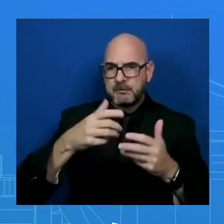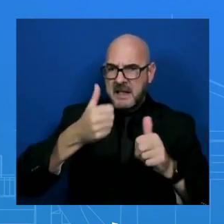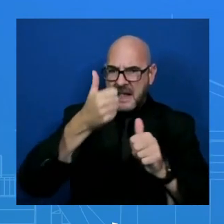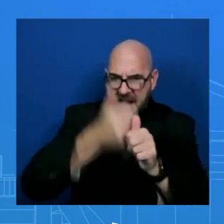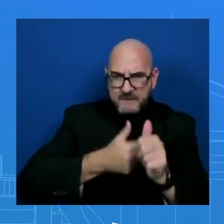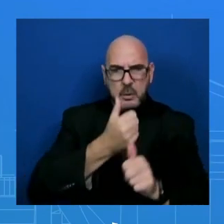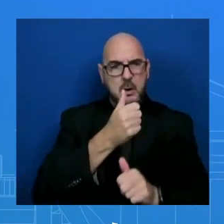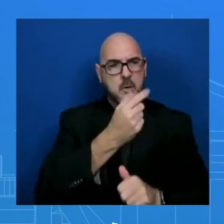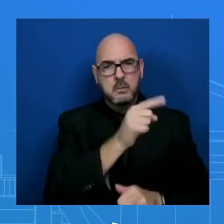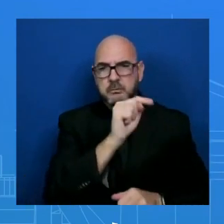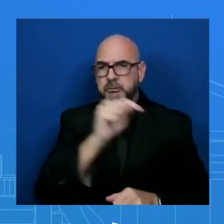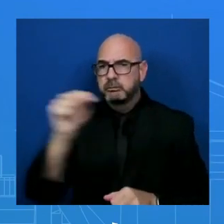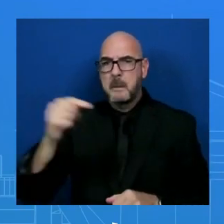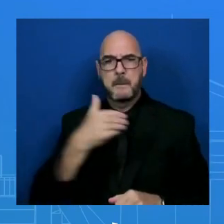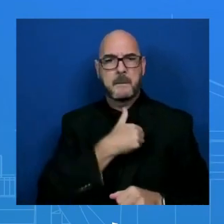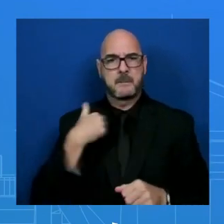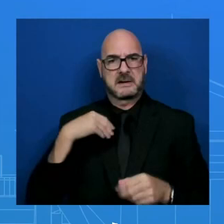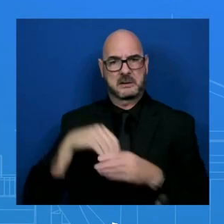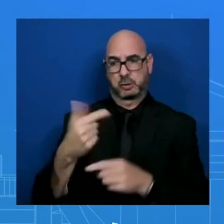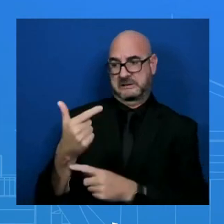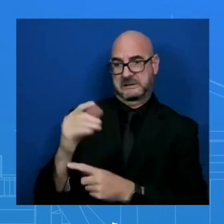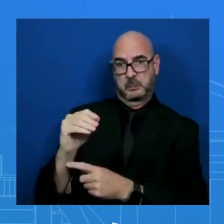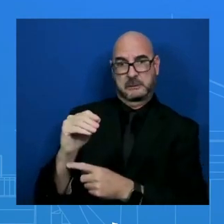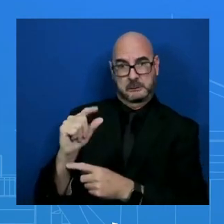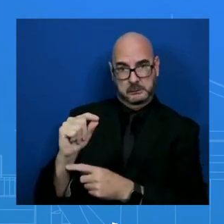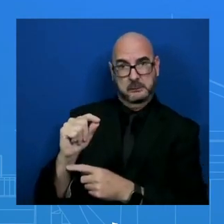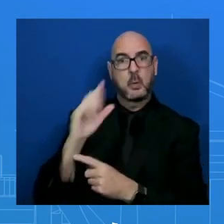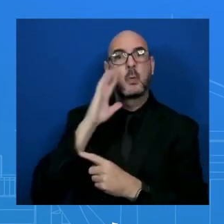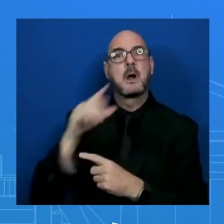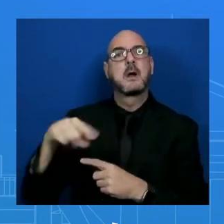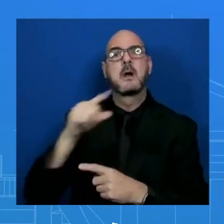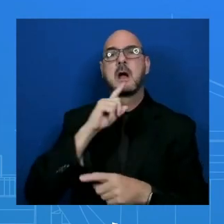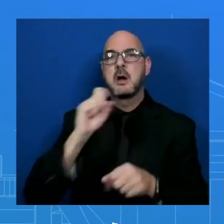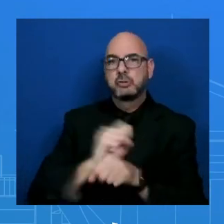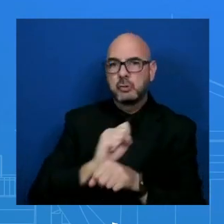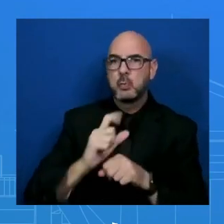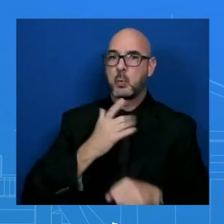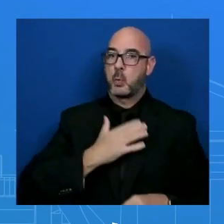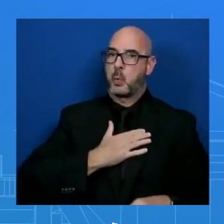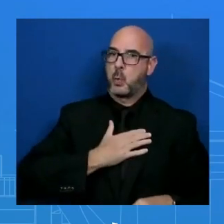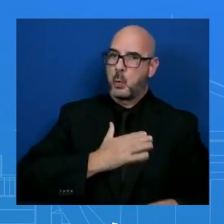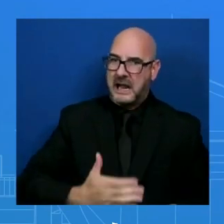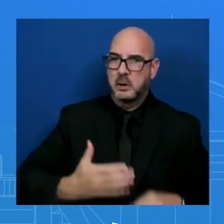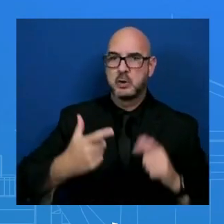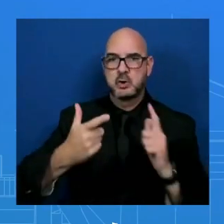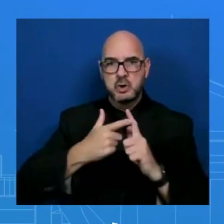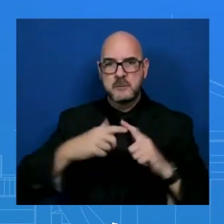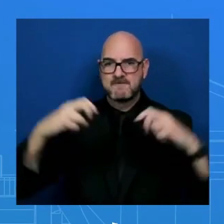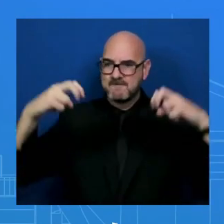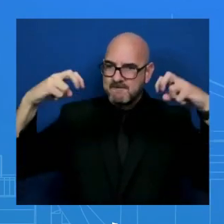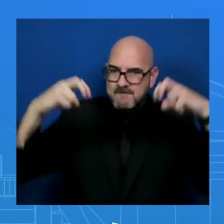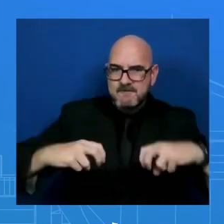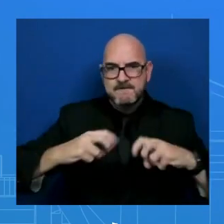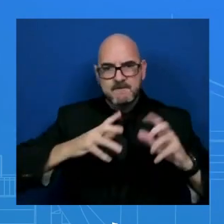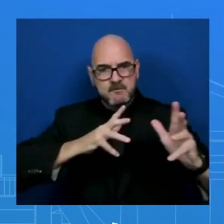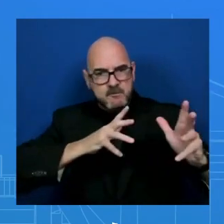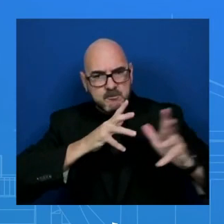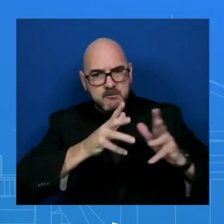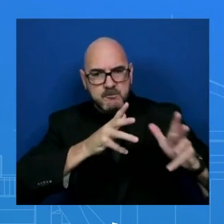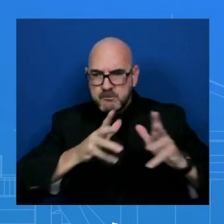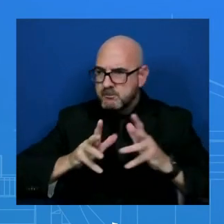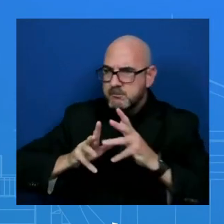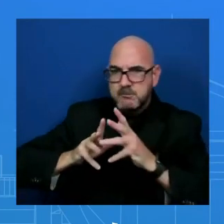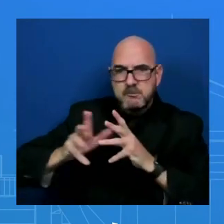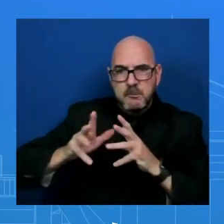G20 will do – is encourage them to come in in a constructive way on climate, on multilateral development bank reform, on debt relief,